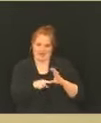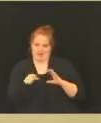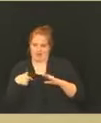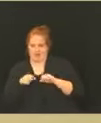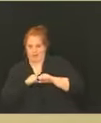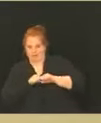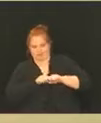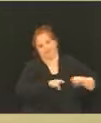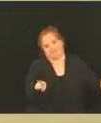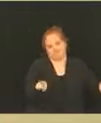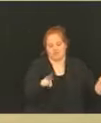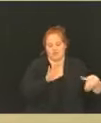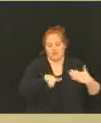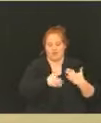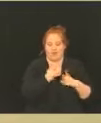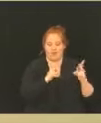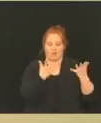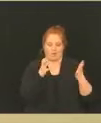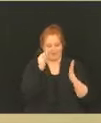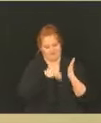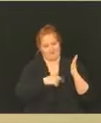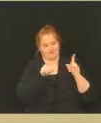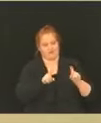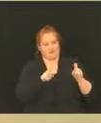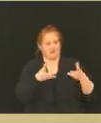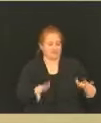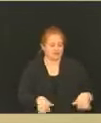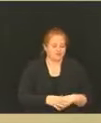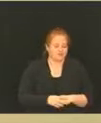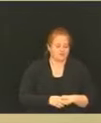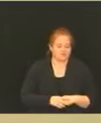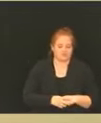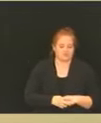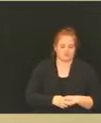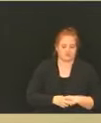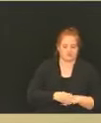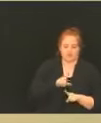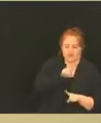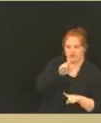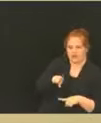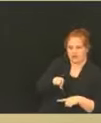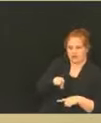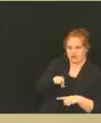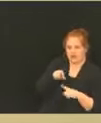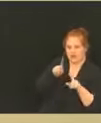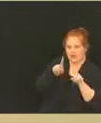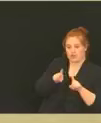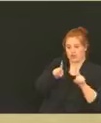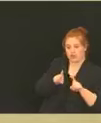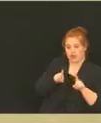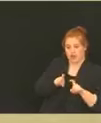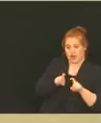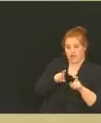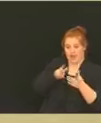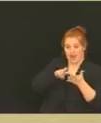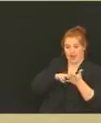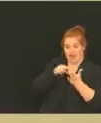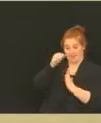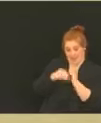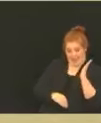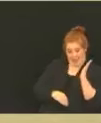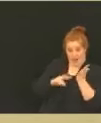the public based on the emails and phone numbers that we have. And just to reiterate it, filling out the survey is not reserving a place in line.